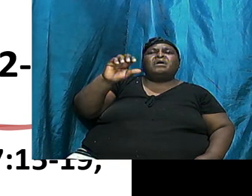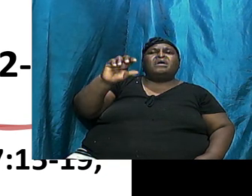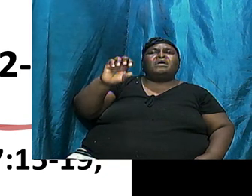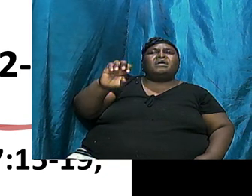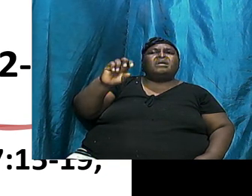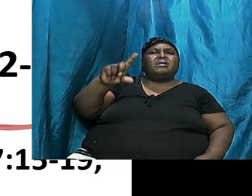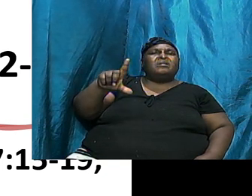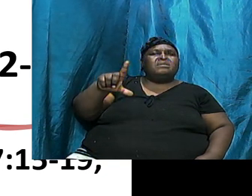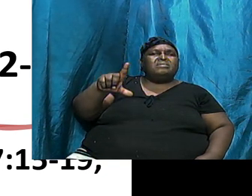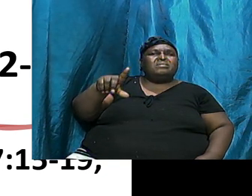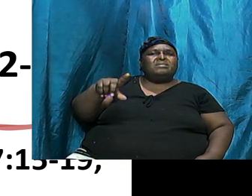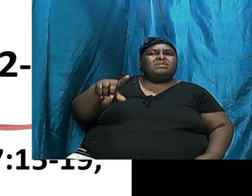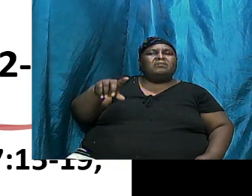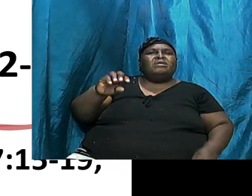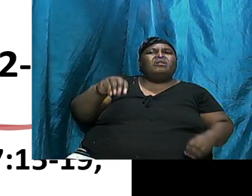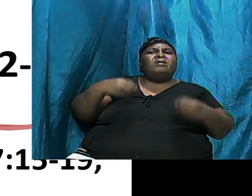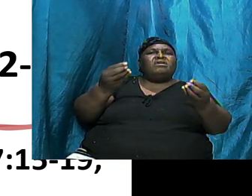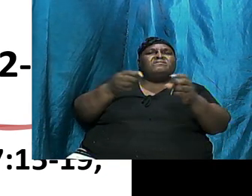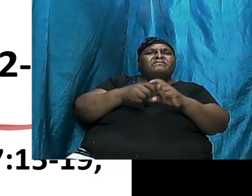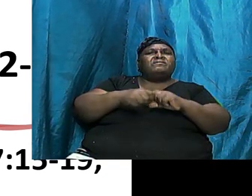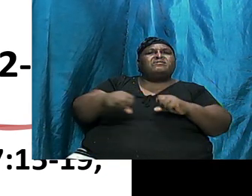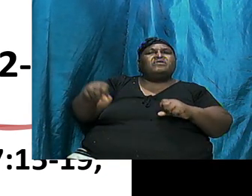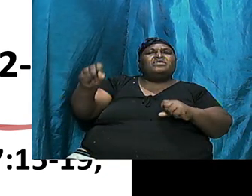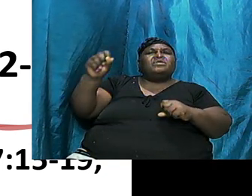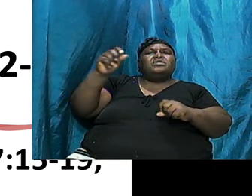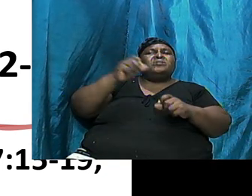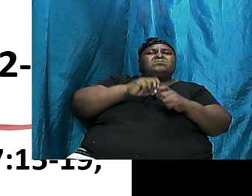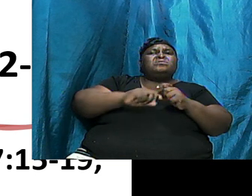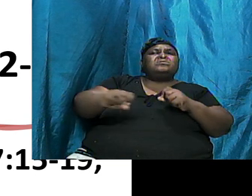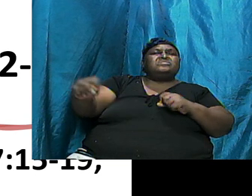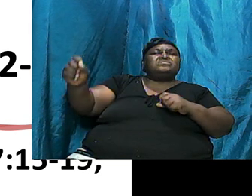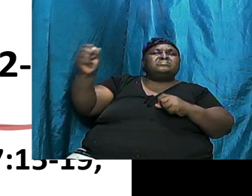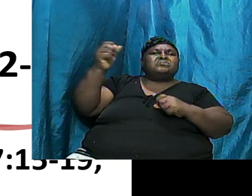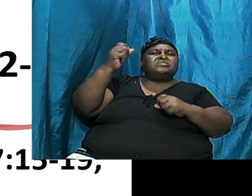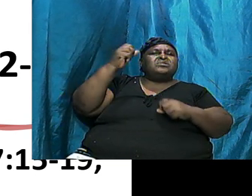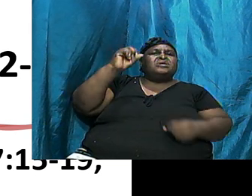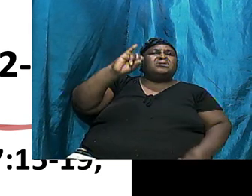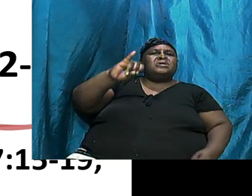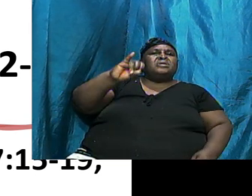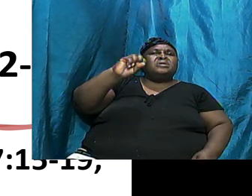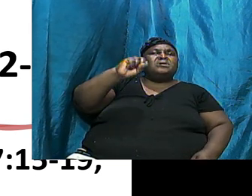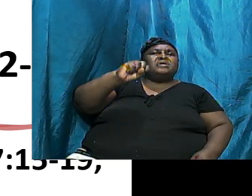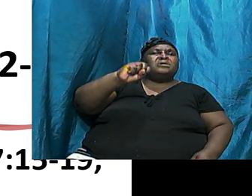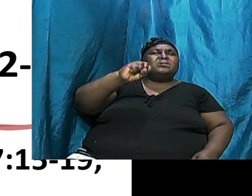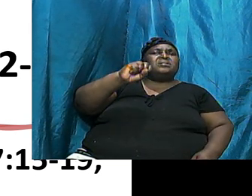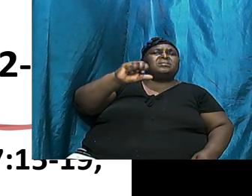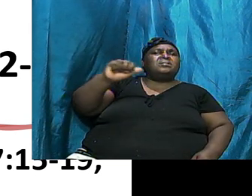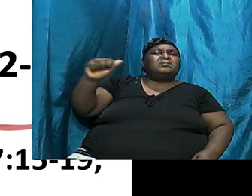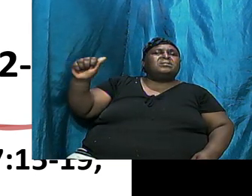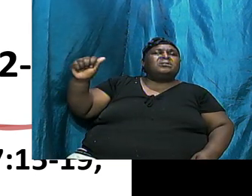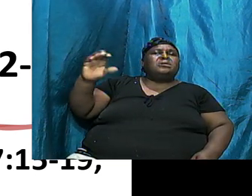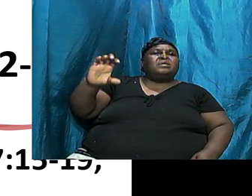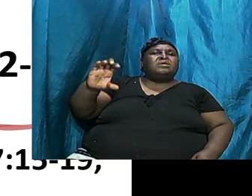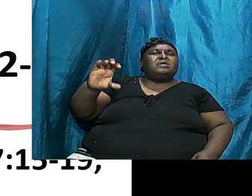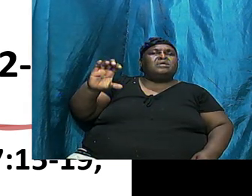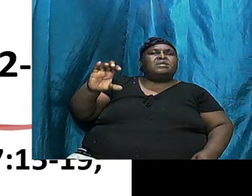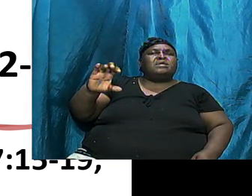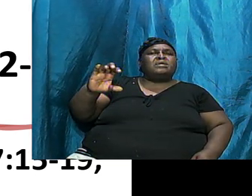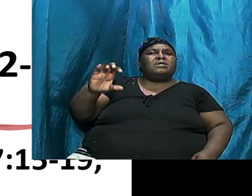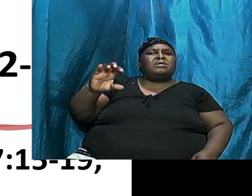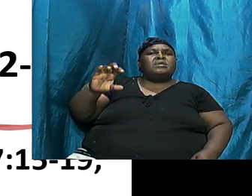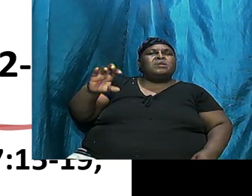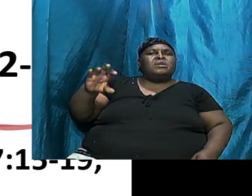Dismissed Agar And Israel It Hurt Him Ishmael He Dismissed Agar And